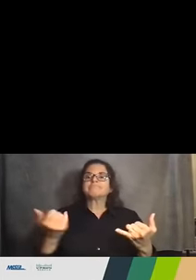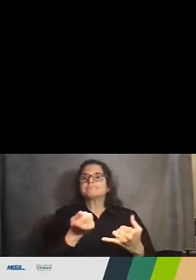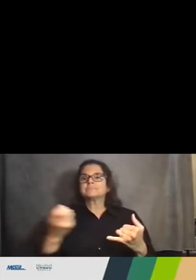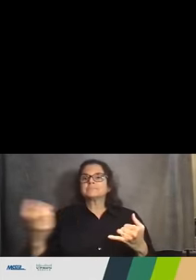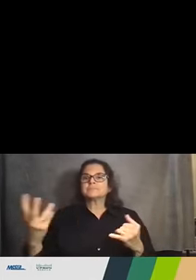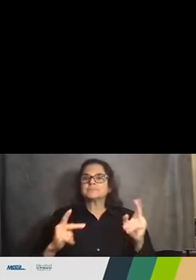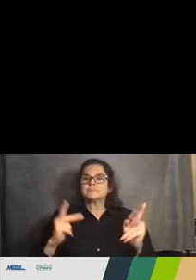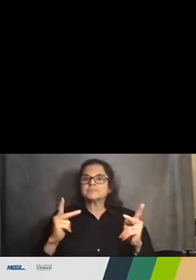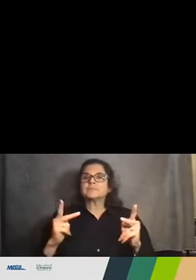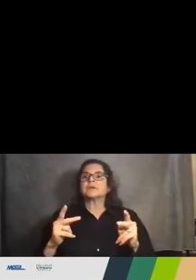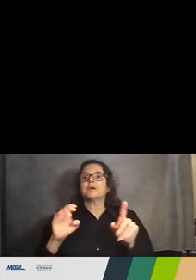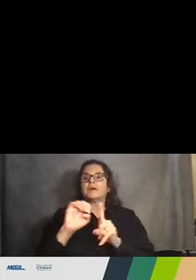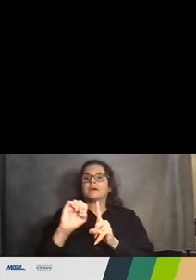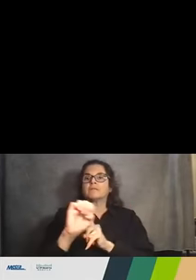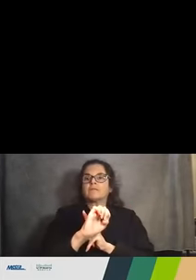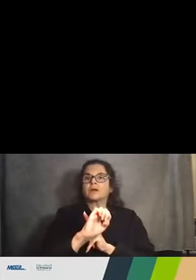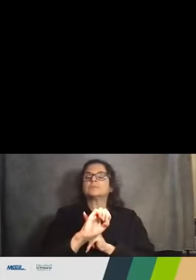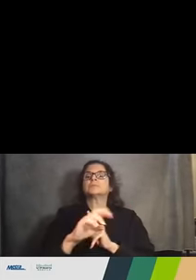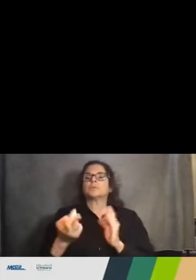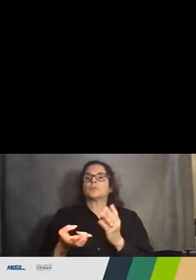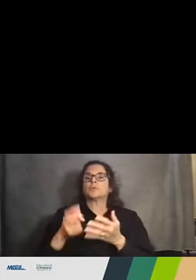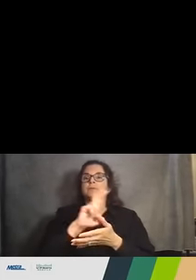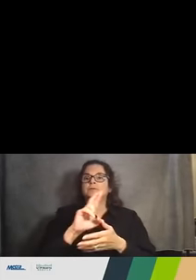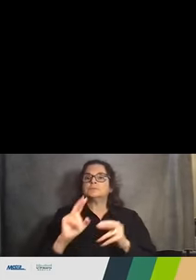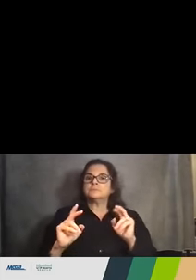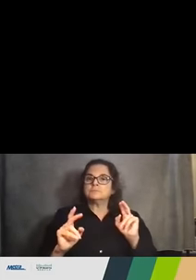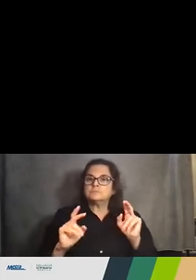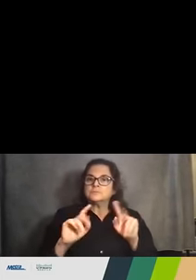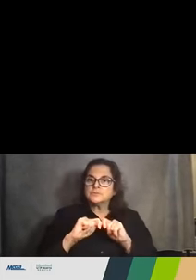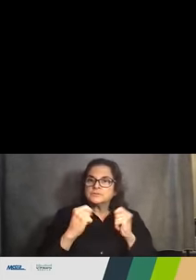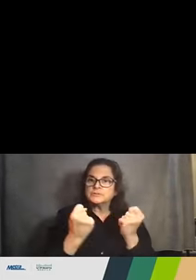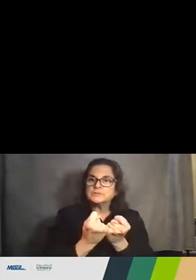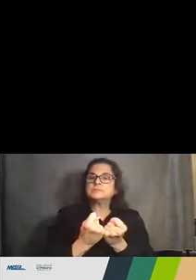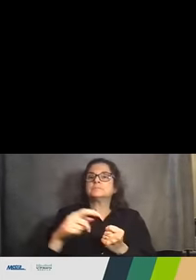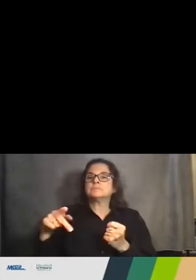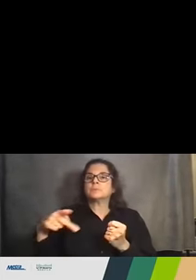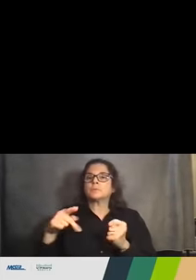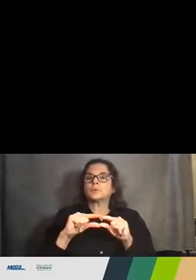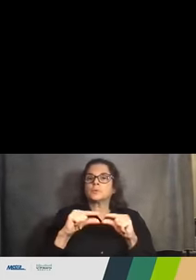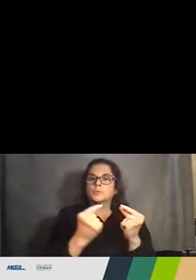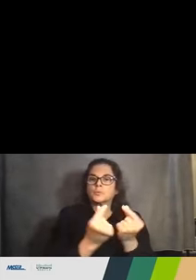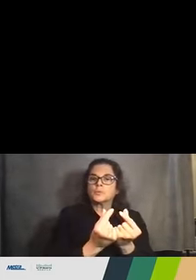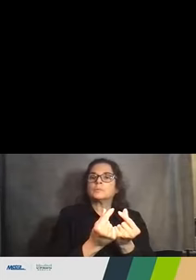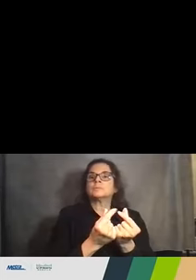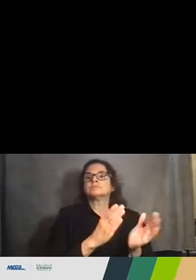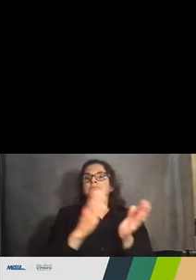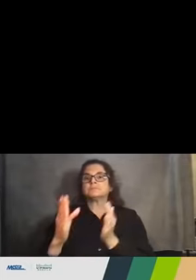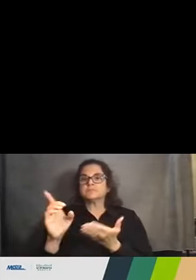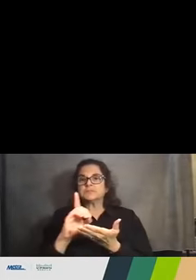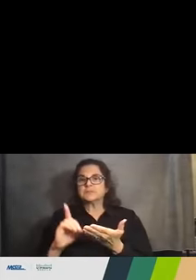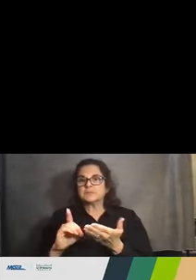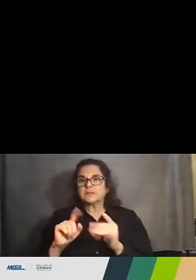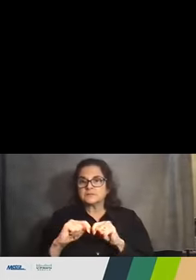environmental review team from CDM Smith & Purple Group, the design team from Alfred Venish & Company, Union Pacific